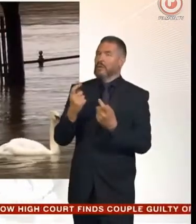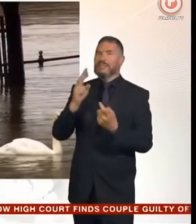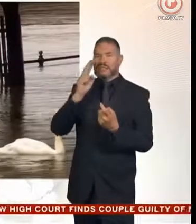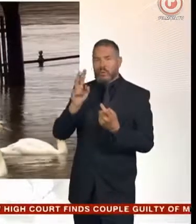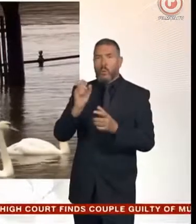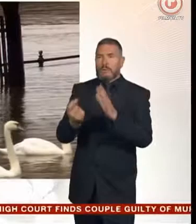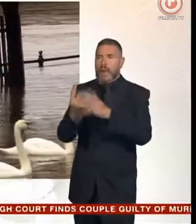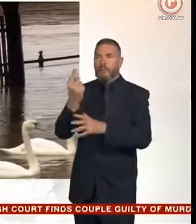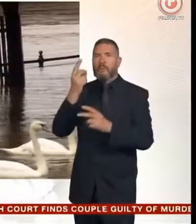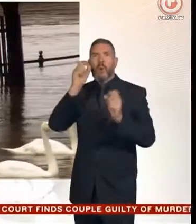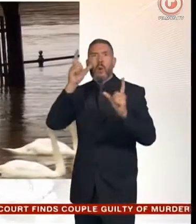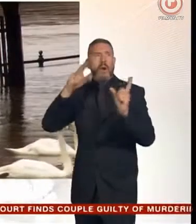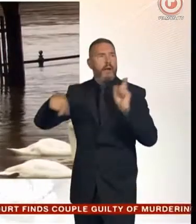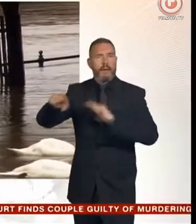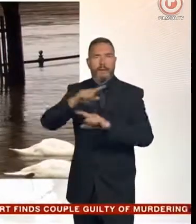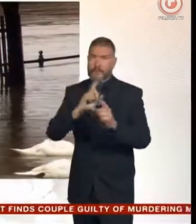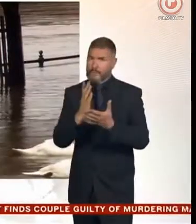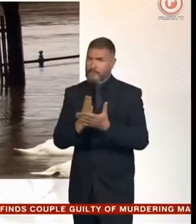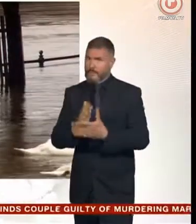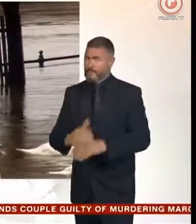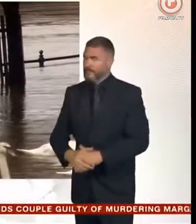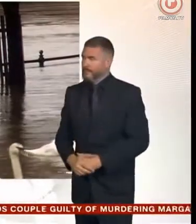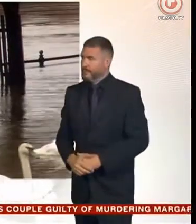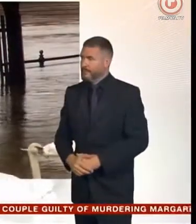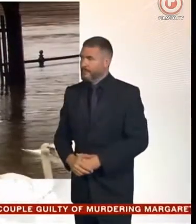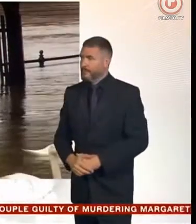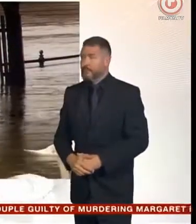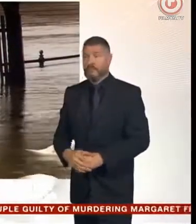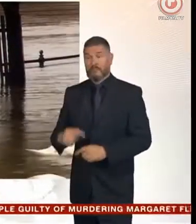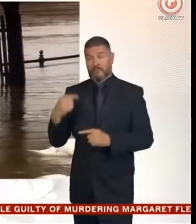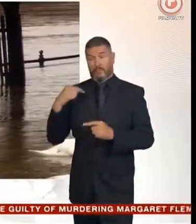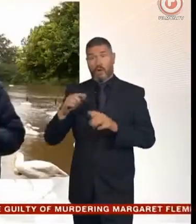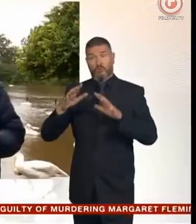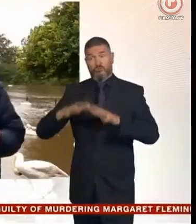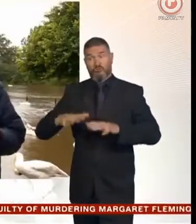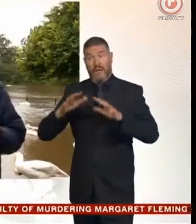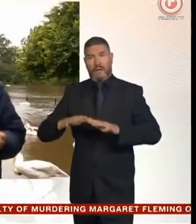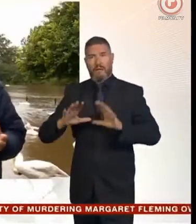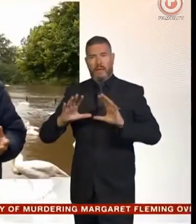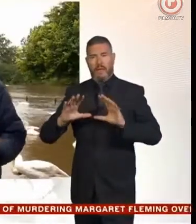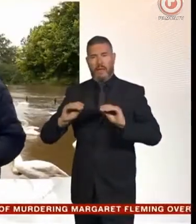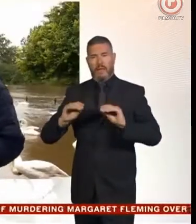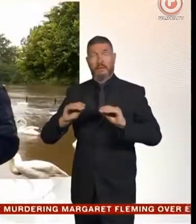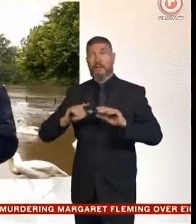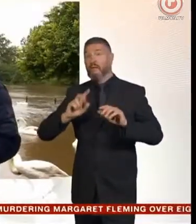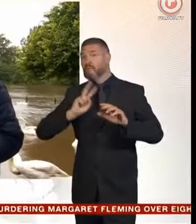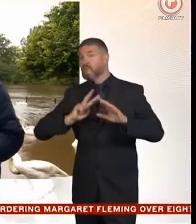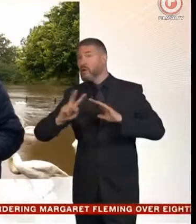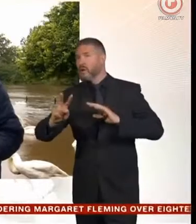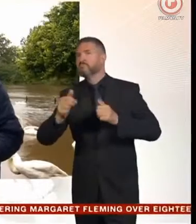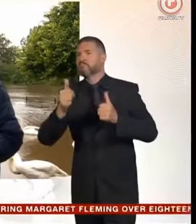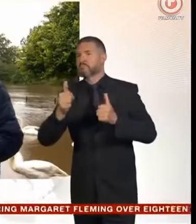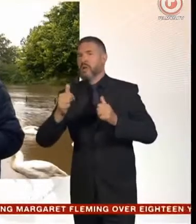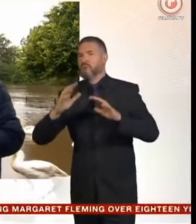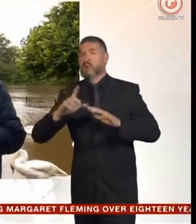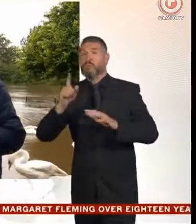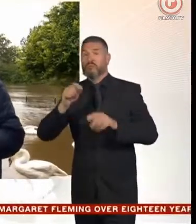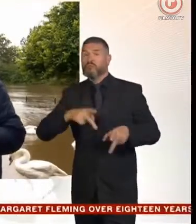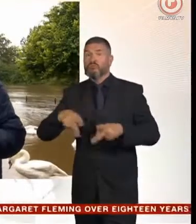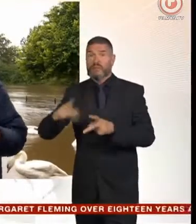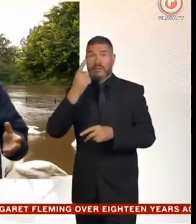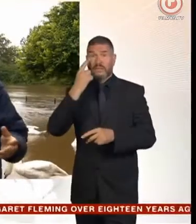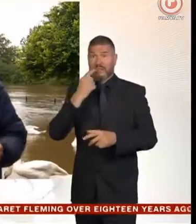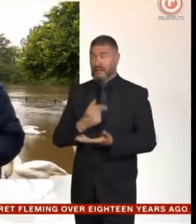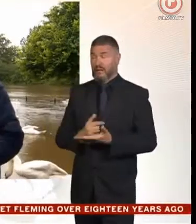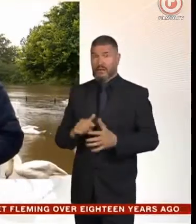very careful about your surroundings. The rain is easing off and the forecast is a little bit better, but the rivers are still filling up, and the